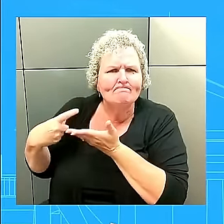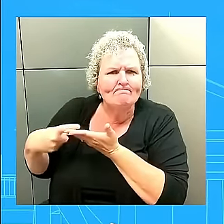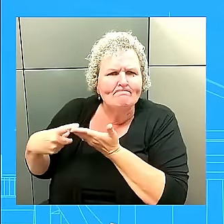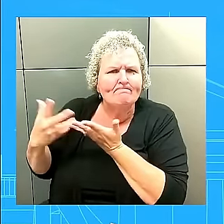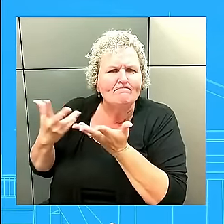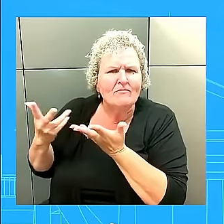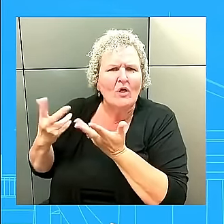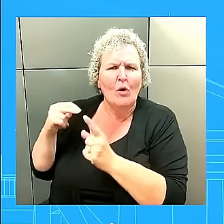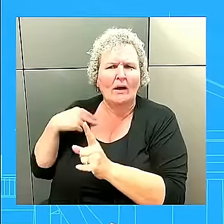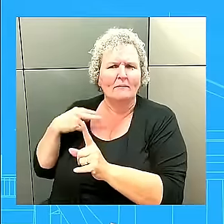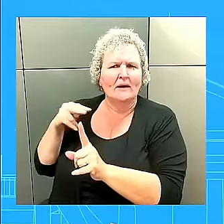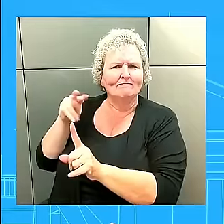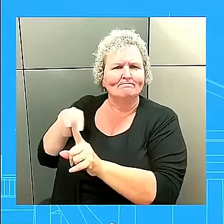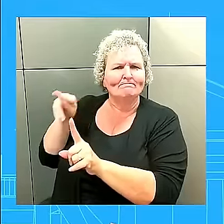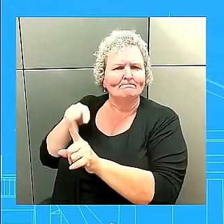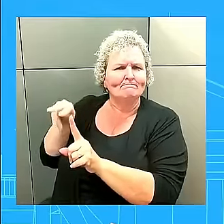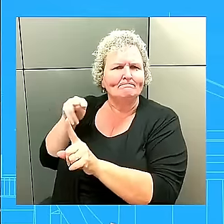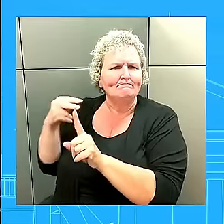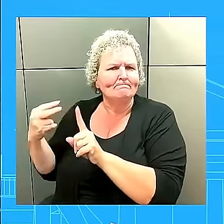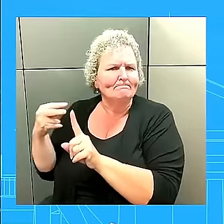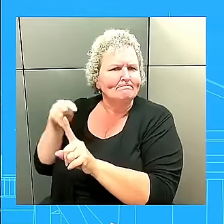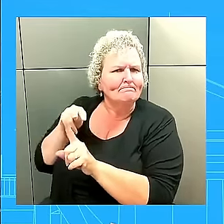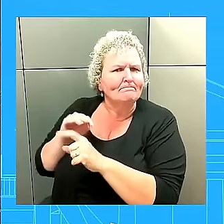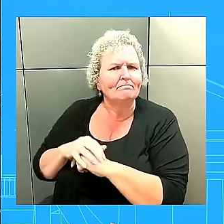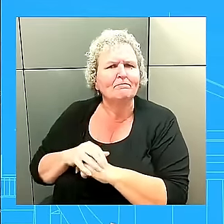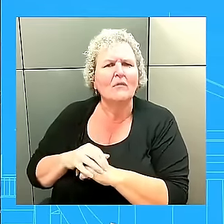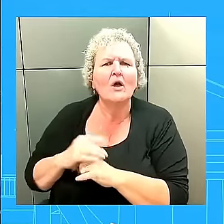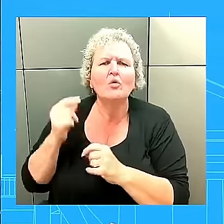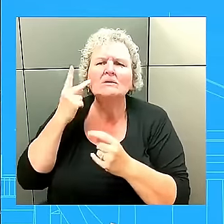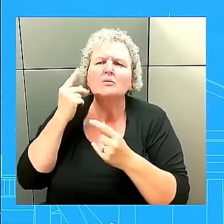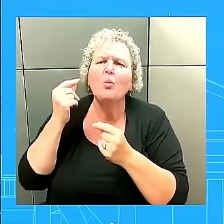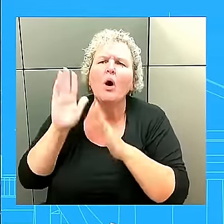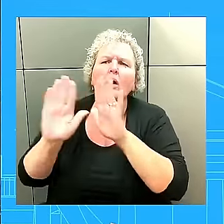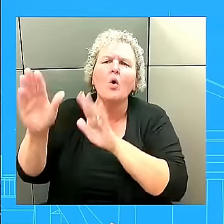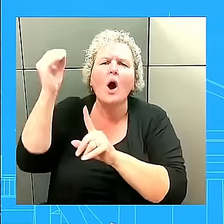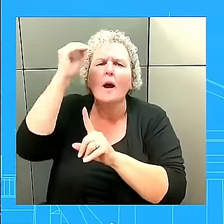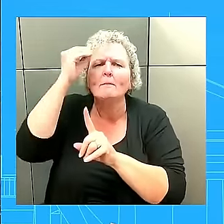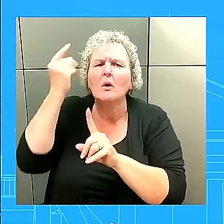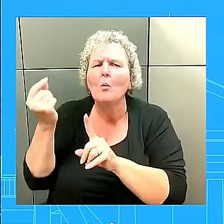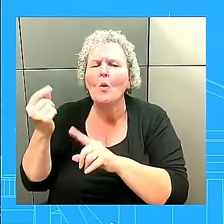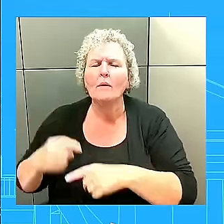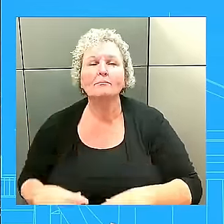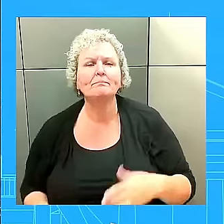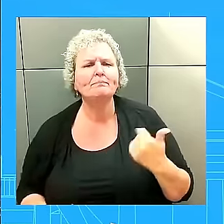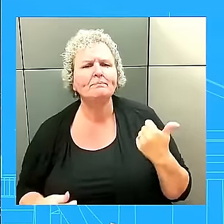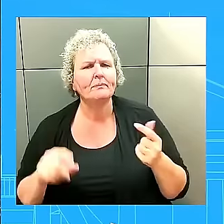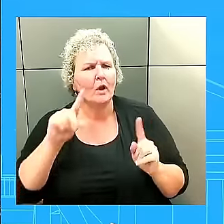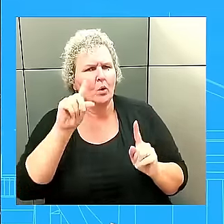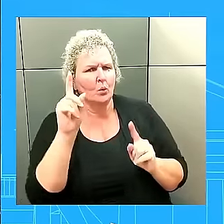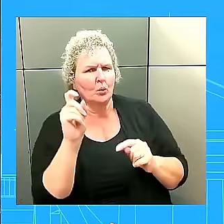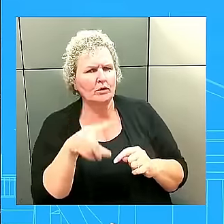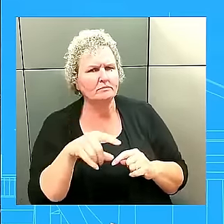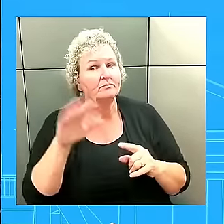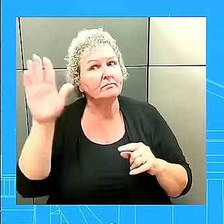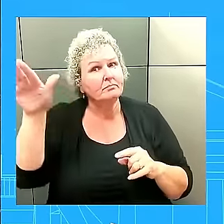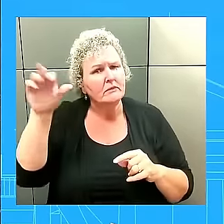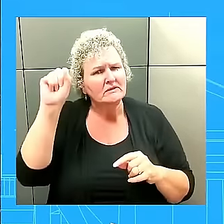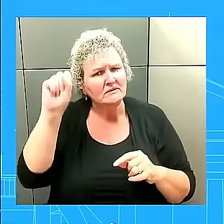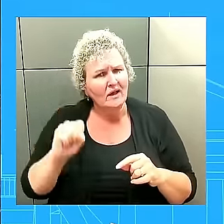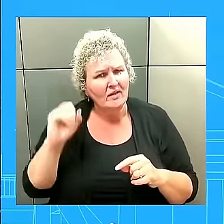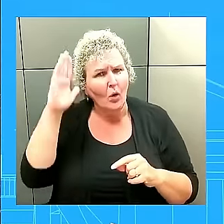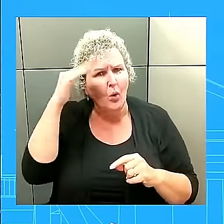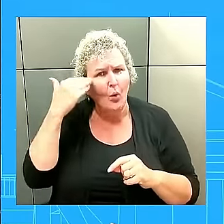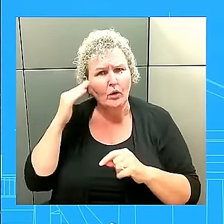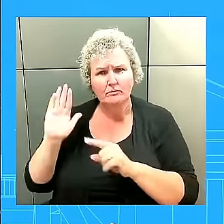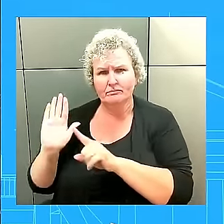gleaning theirs. And local South Korean press is reporting that according to intelligence, these troops, North Korean troops, lack understanding of modern